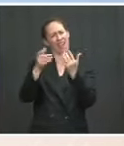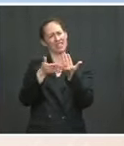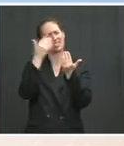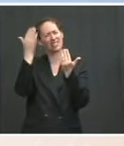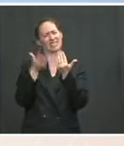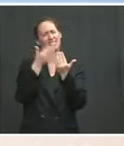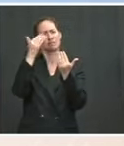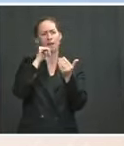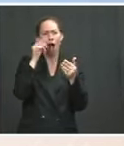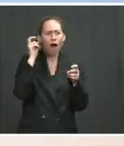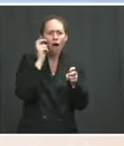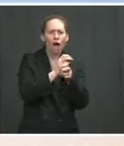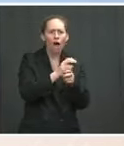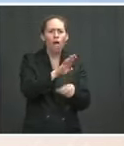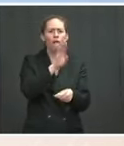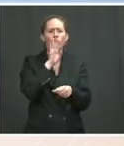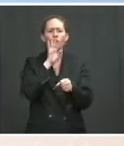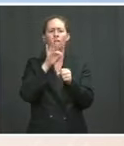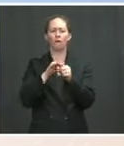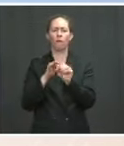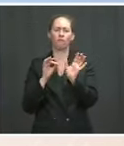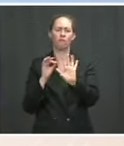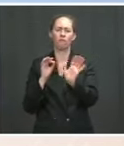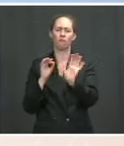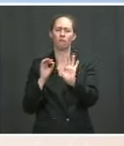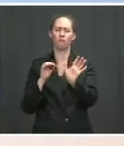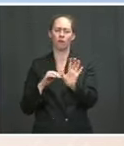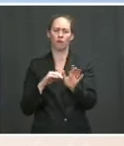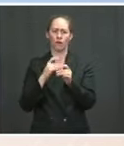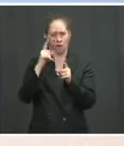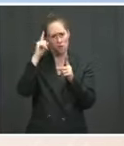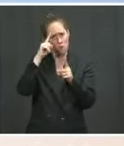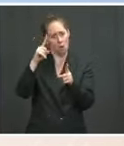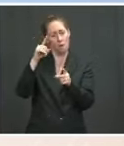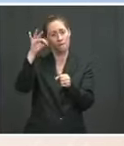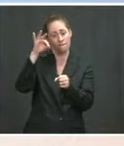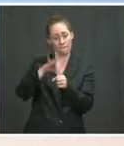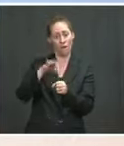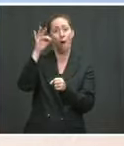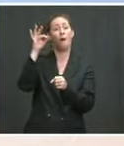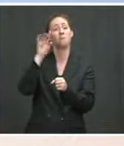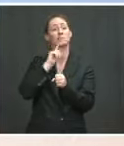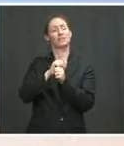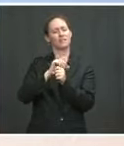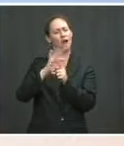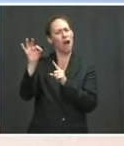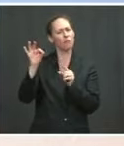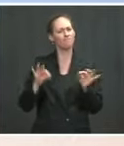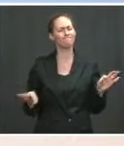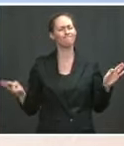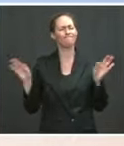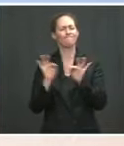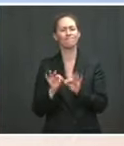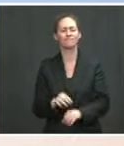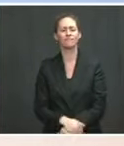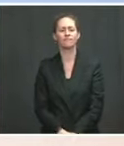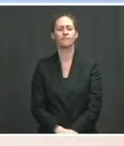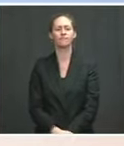and that we should ensure that everybody knows their vote is counted. Would the President support Congress amending the Electoral Count Act?